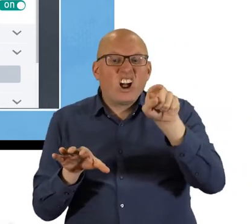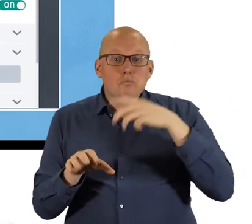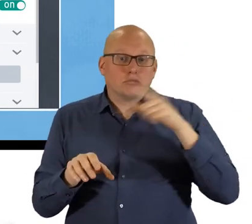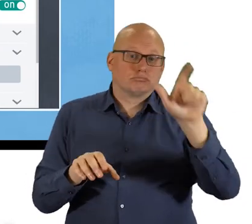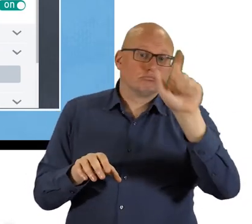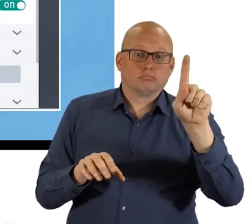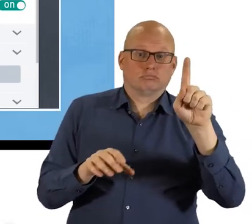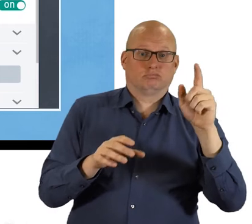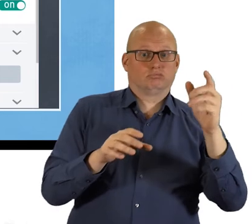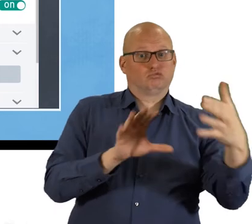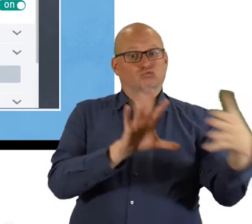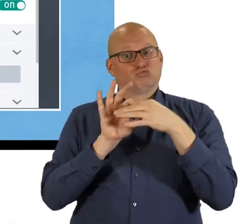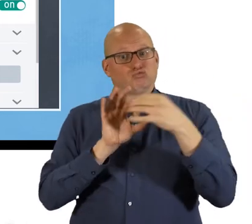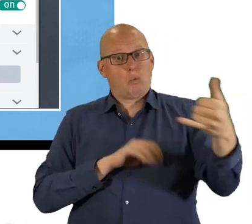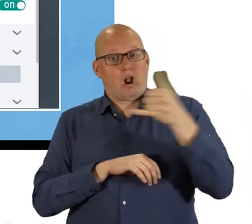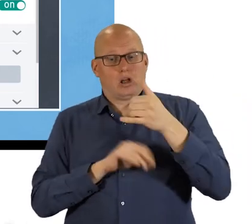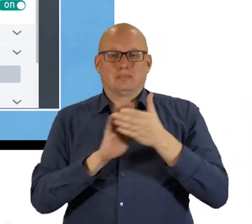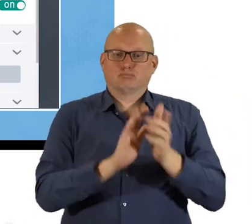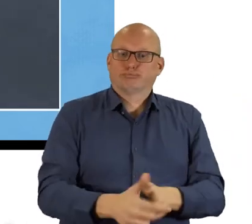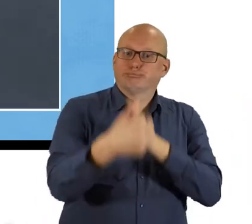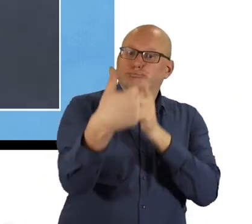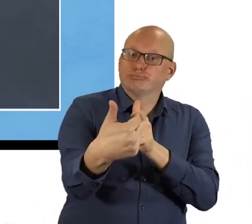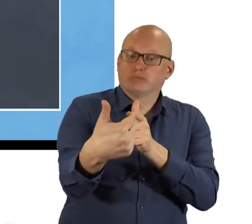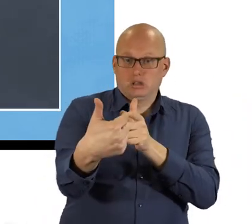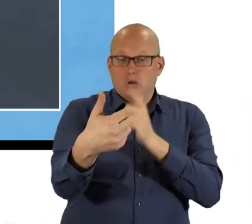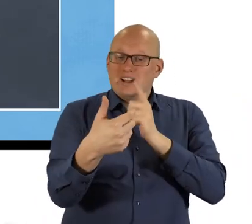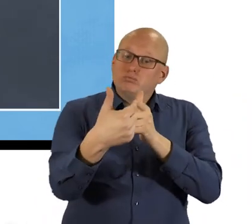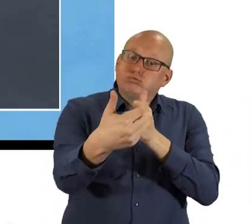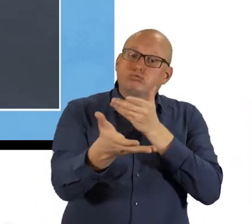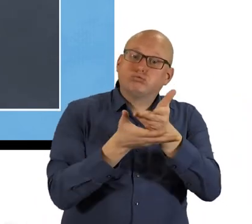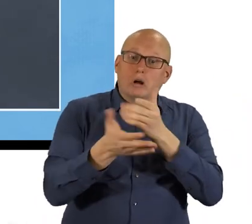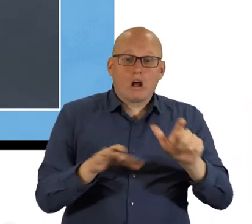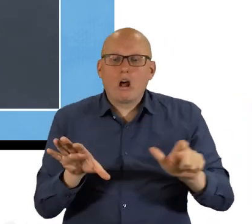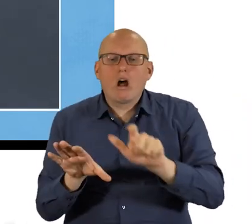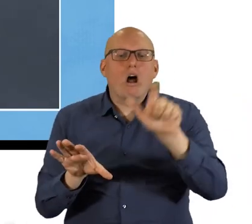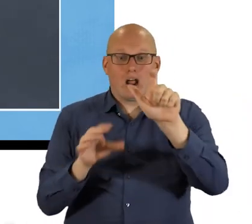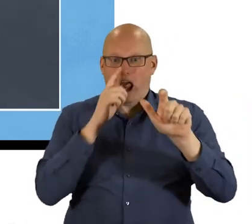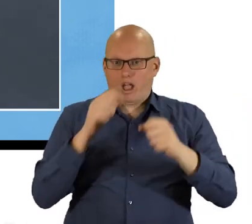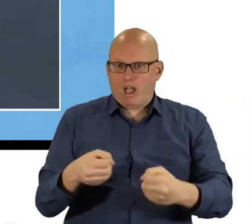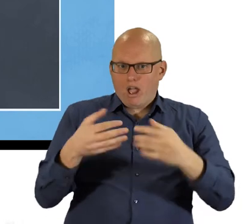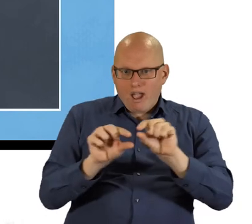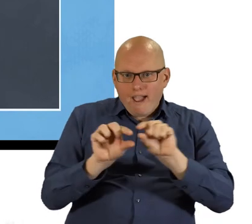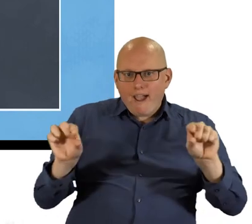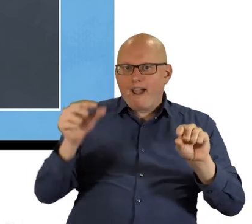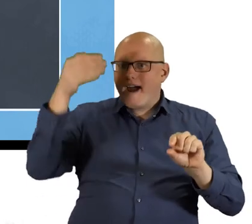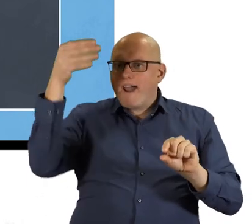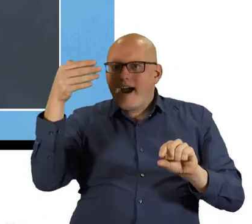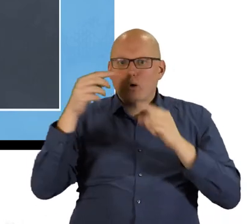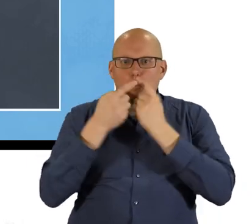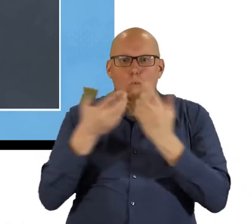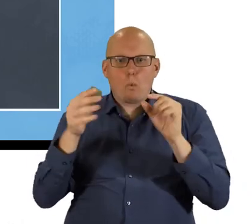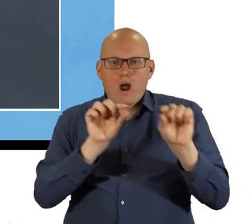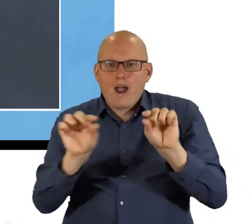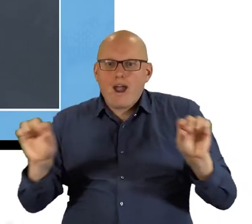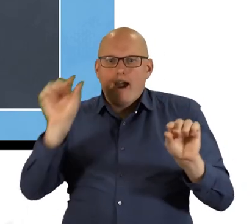want to see and select Join Call. If you move your mouse during the call, it will bring up the call control buttons.